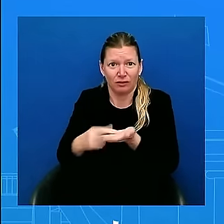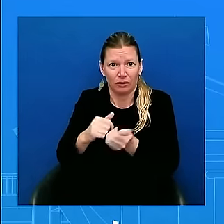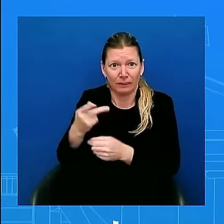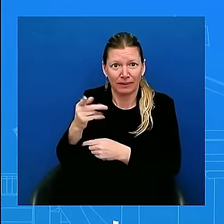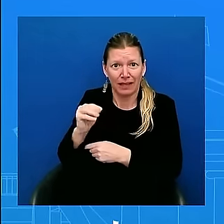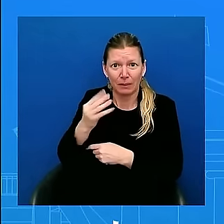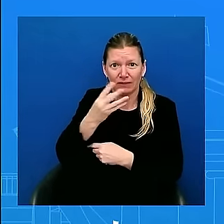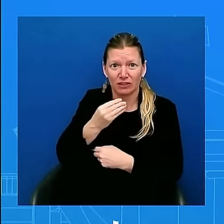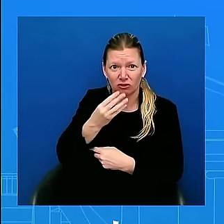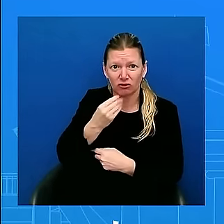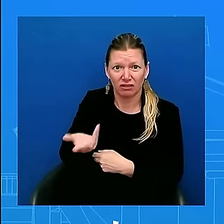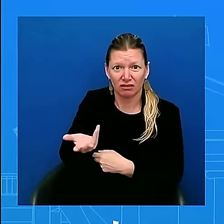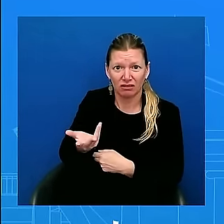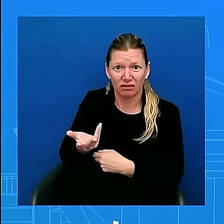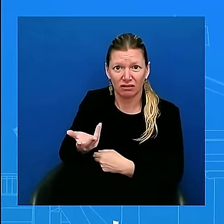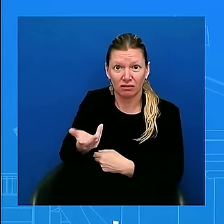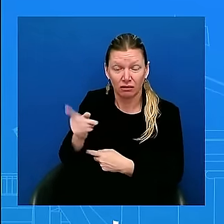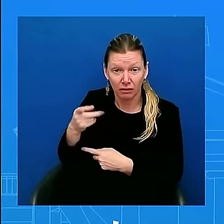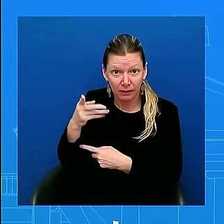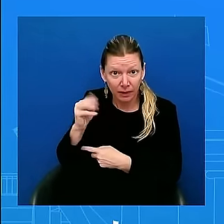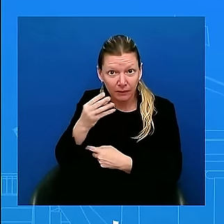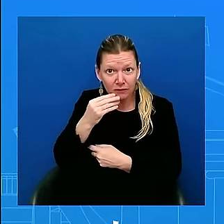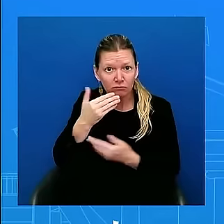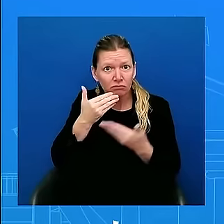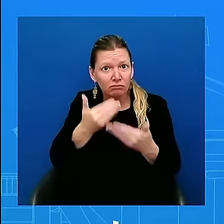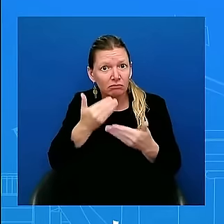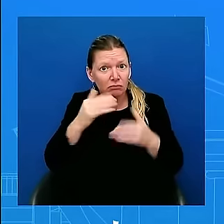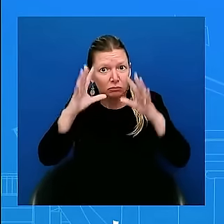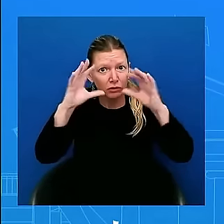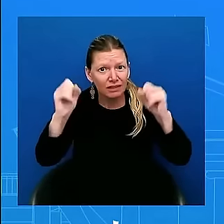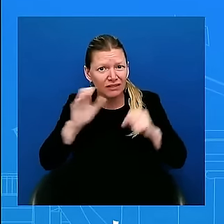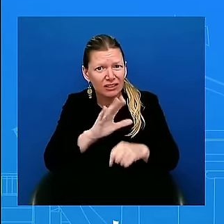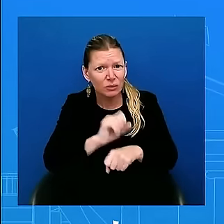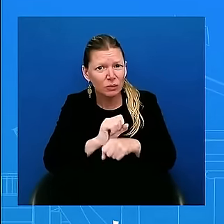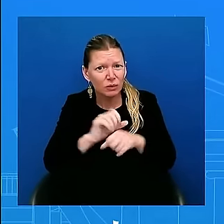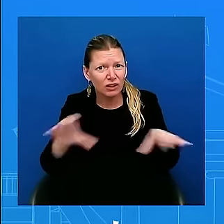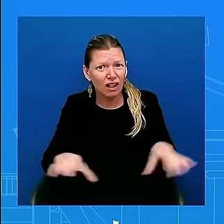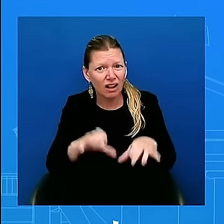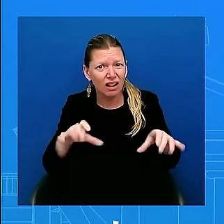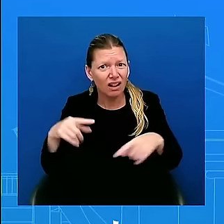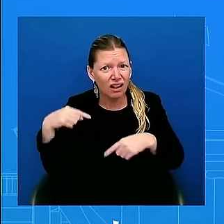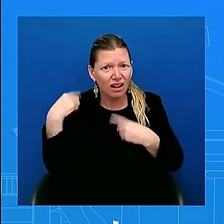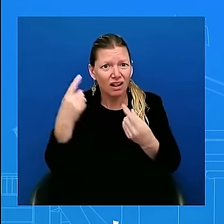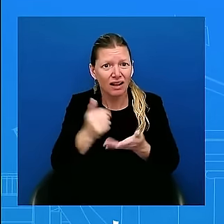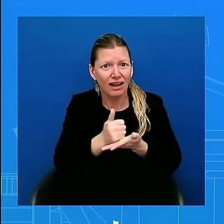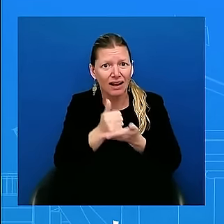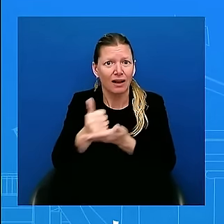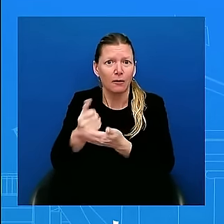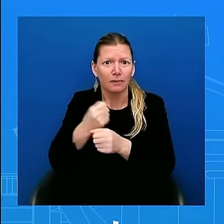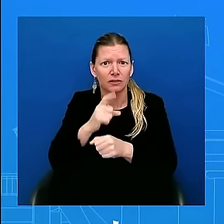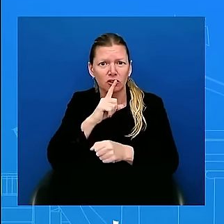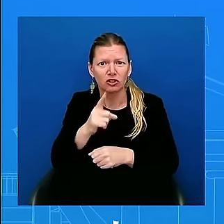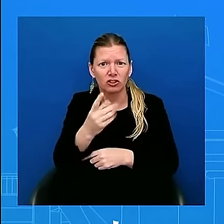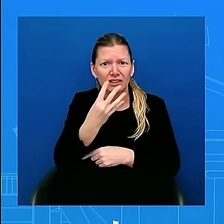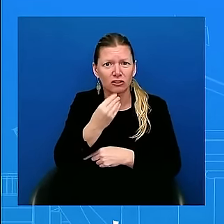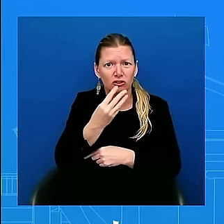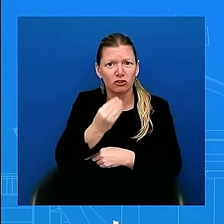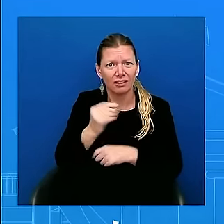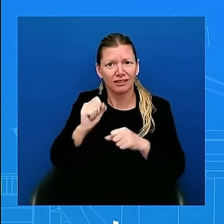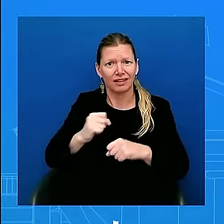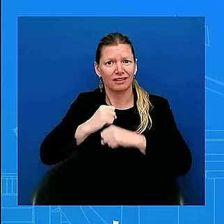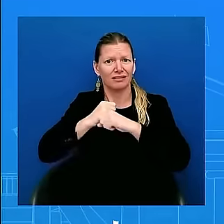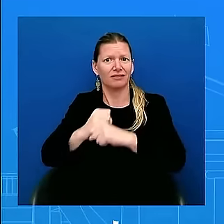for the work that he's been he's been able to do in helping to make sure that Israel is able to have an ironclad